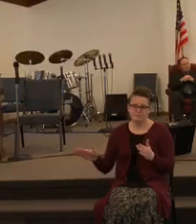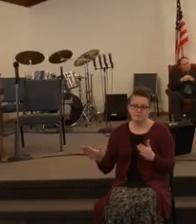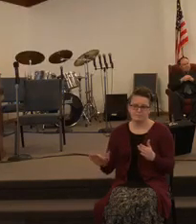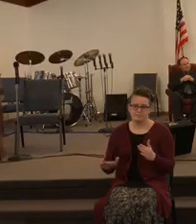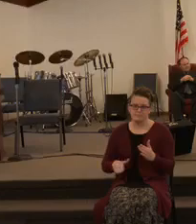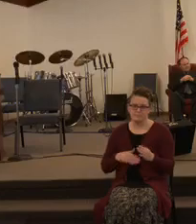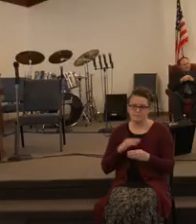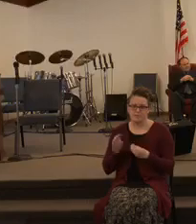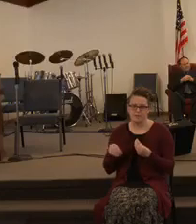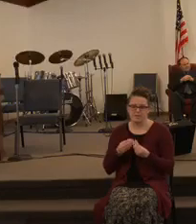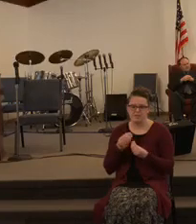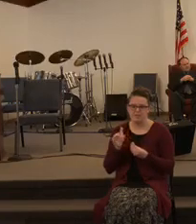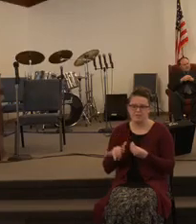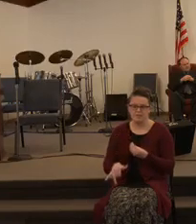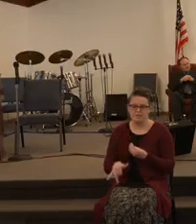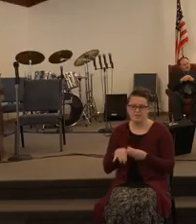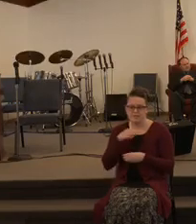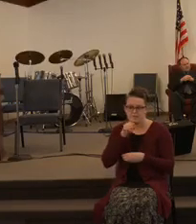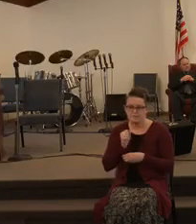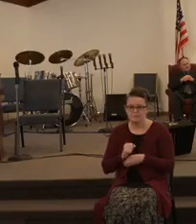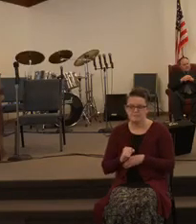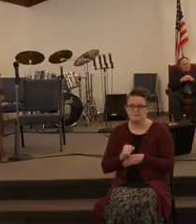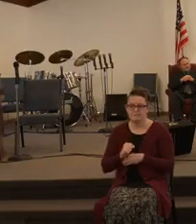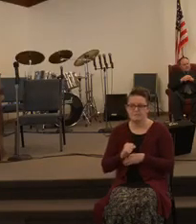About this old house that's wearing out.